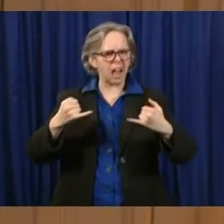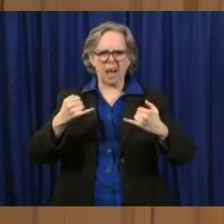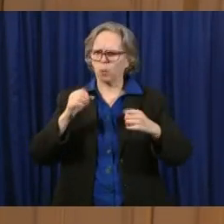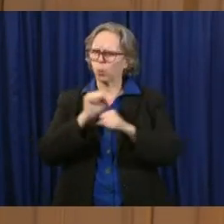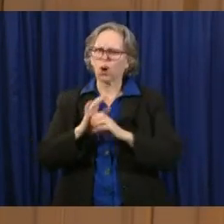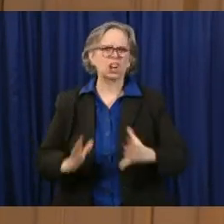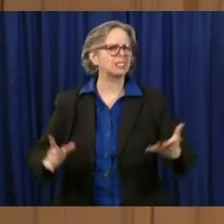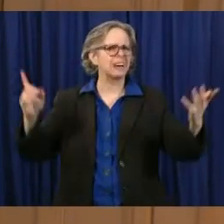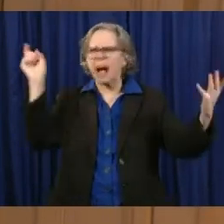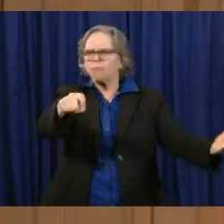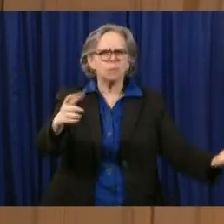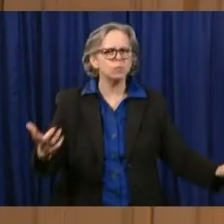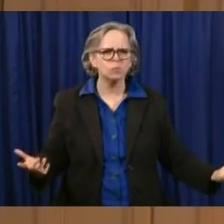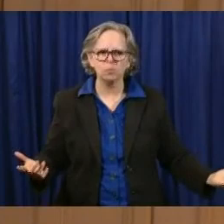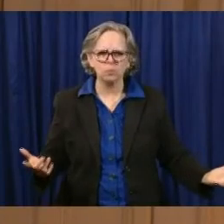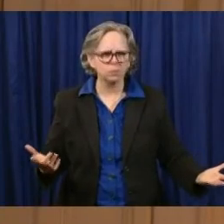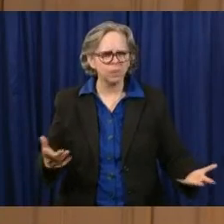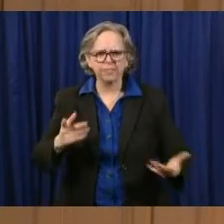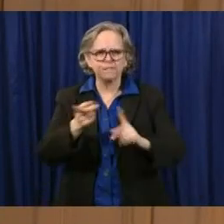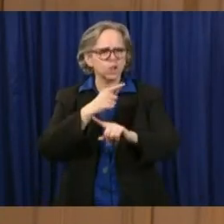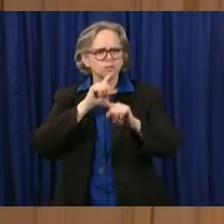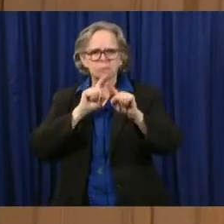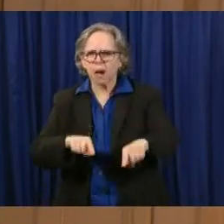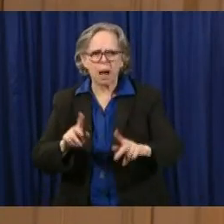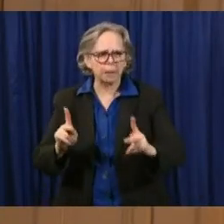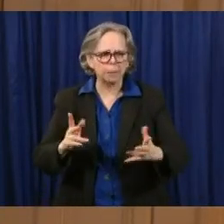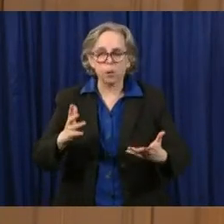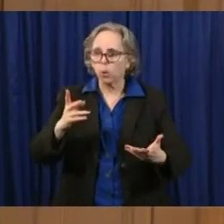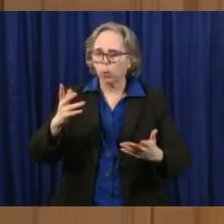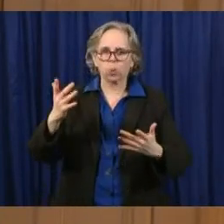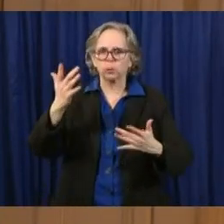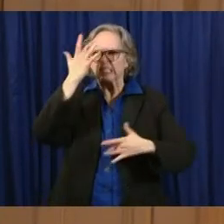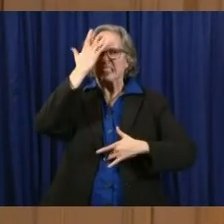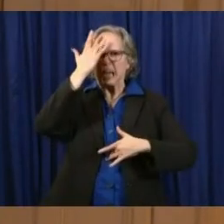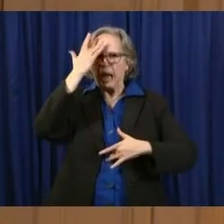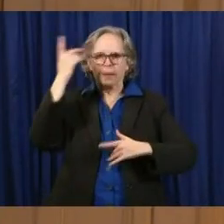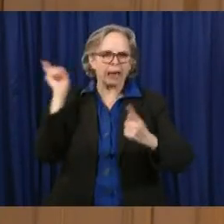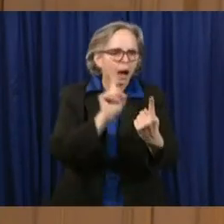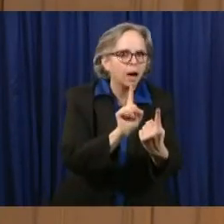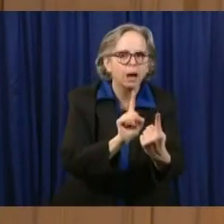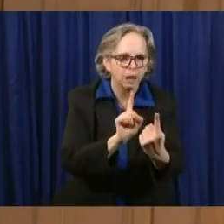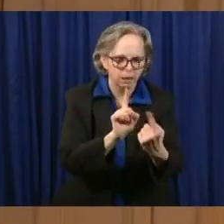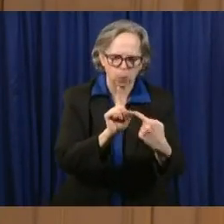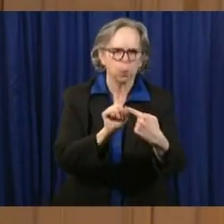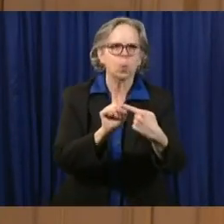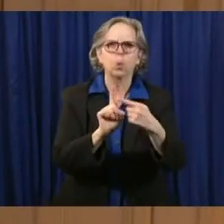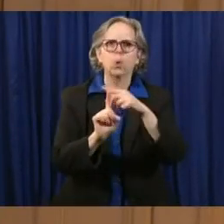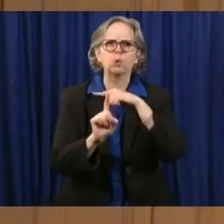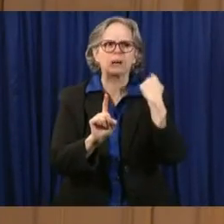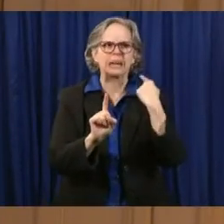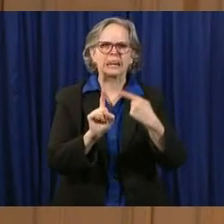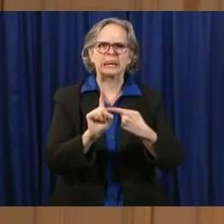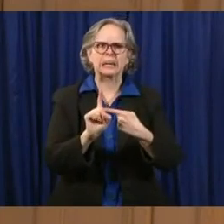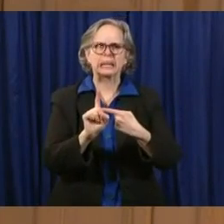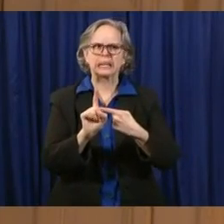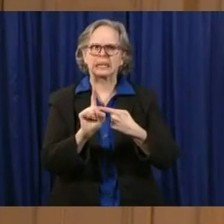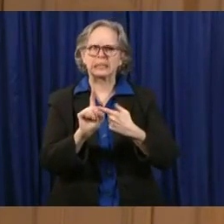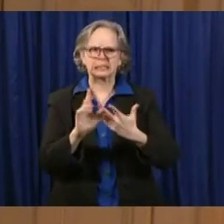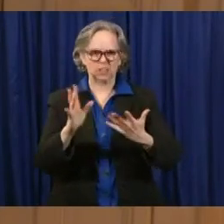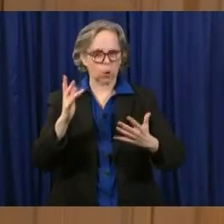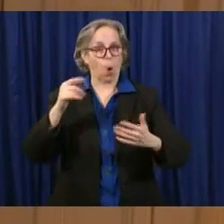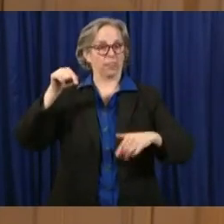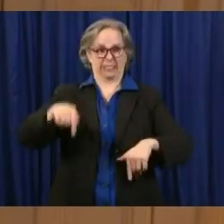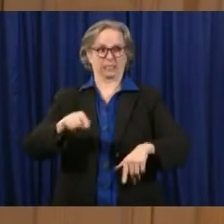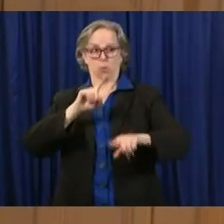someone is not doing well. Part of this order is that we are sharing more widely, but in a very confidential way,